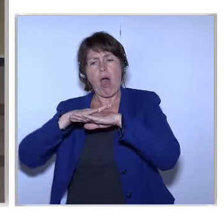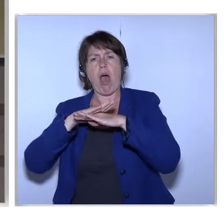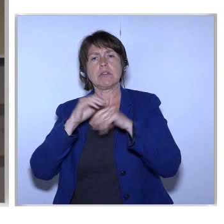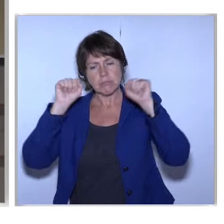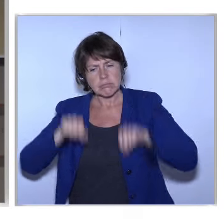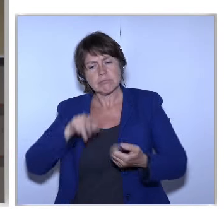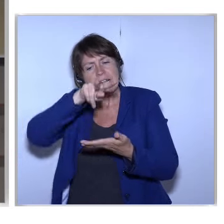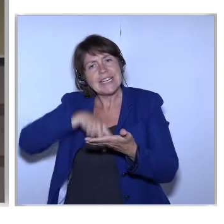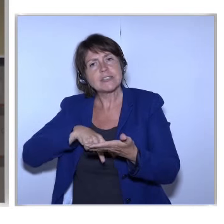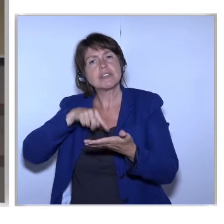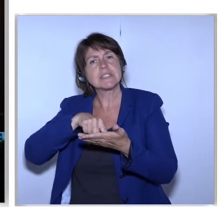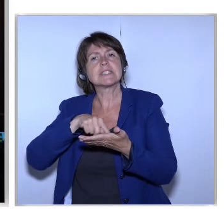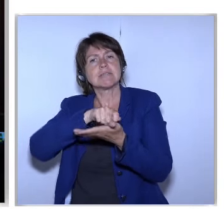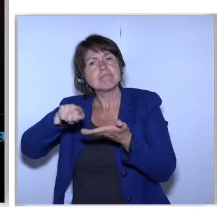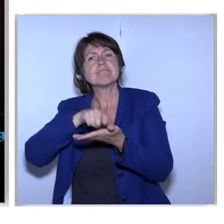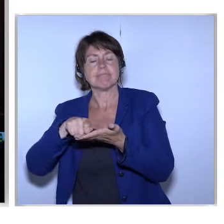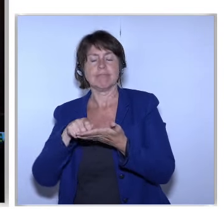Your Royal Highness